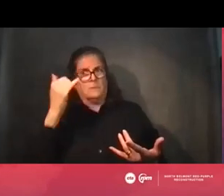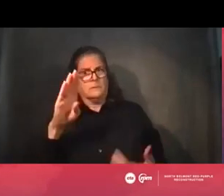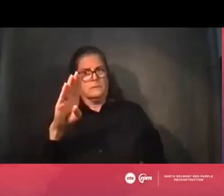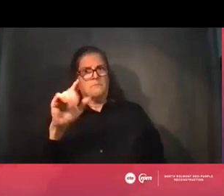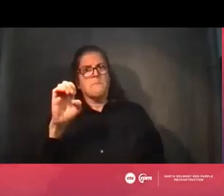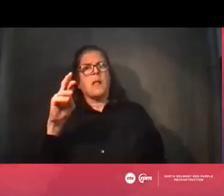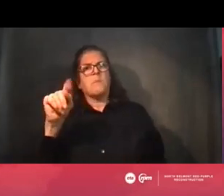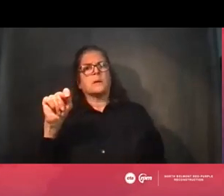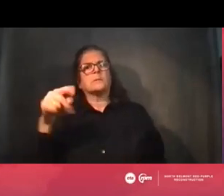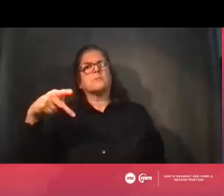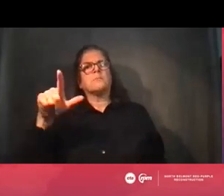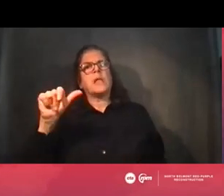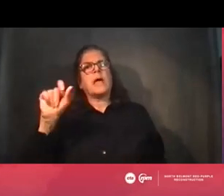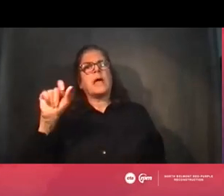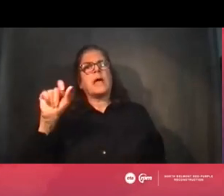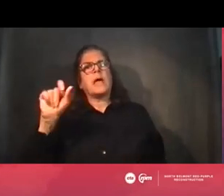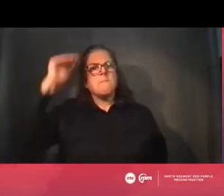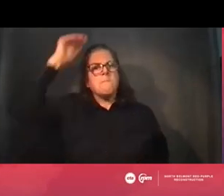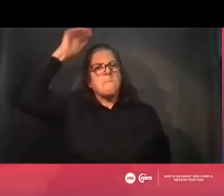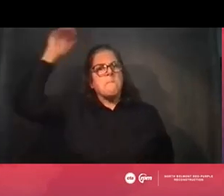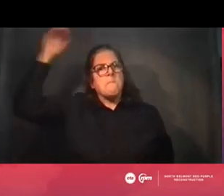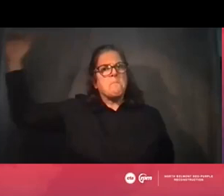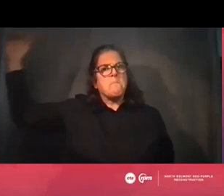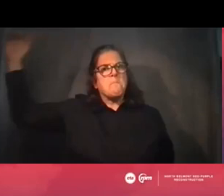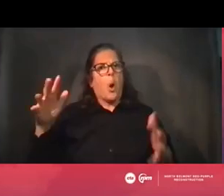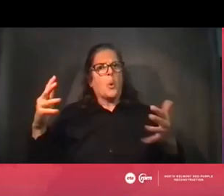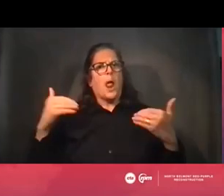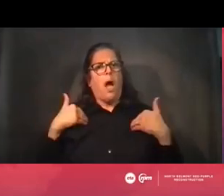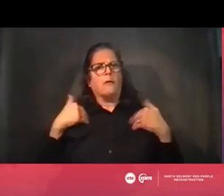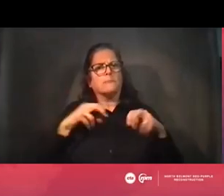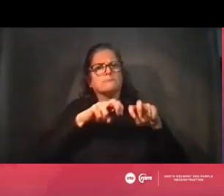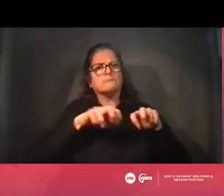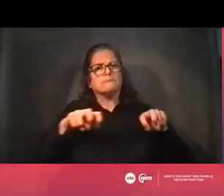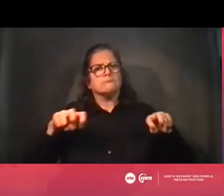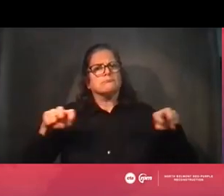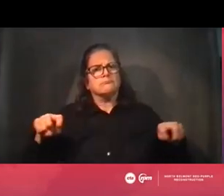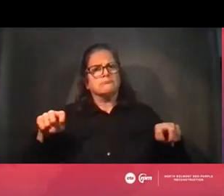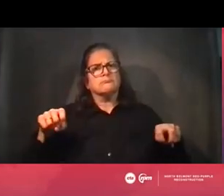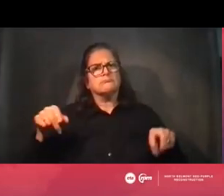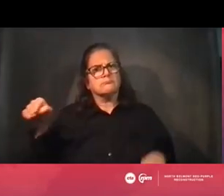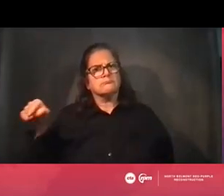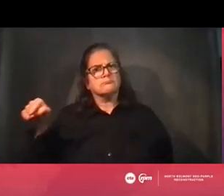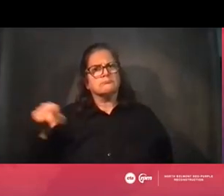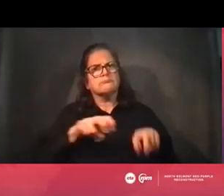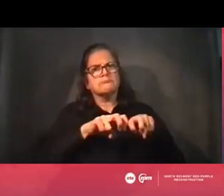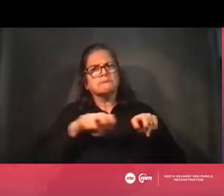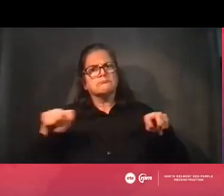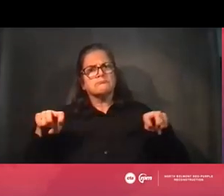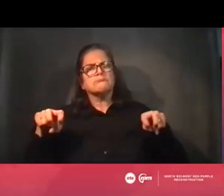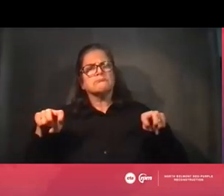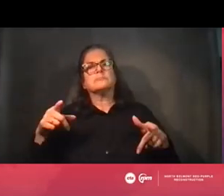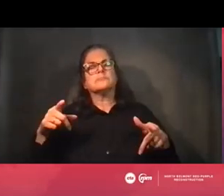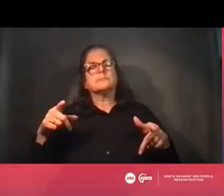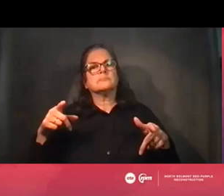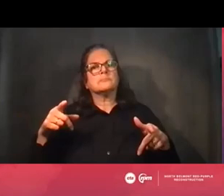not doing substantive work as part of this project to the platforms at Belmont. There will be occasional boarding changes that